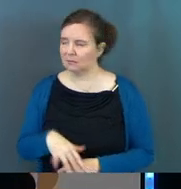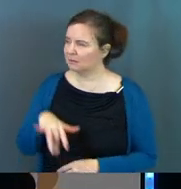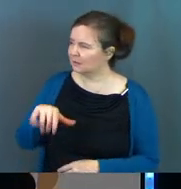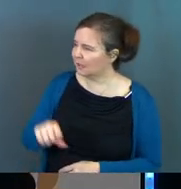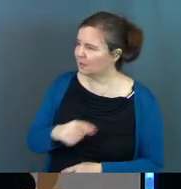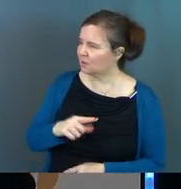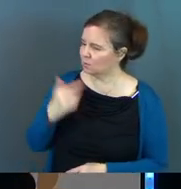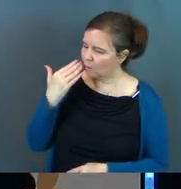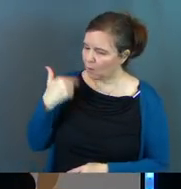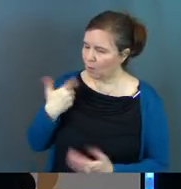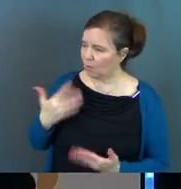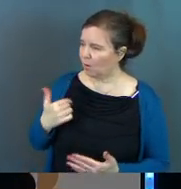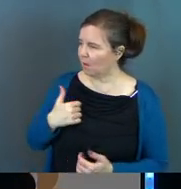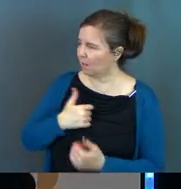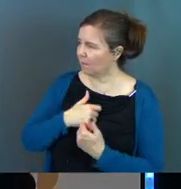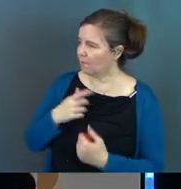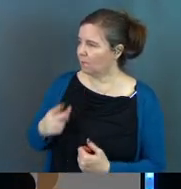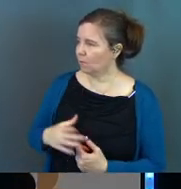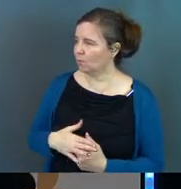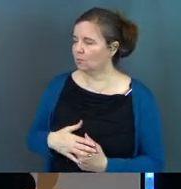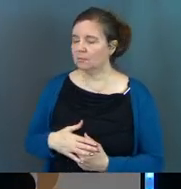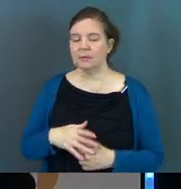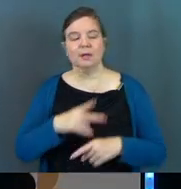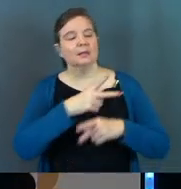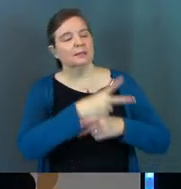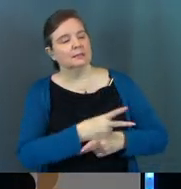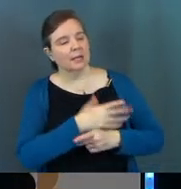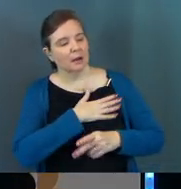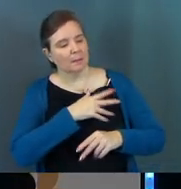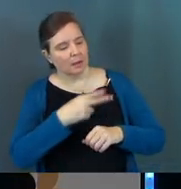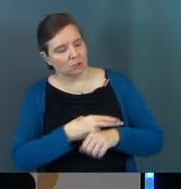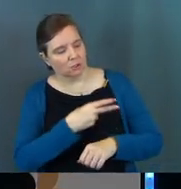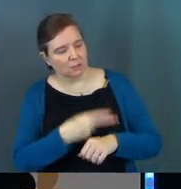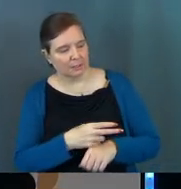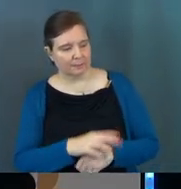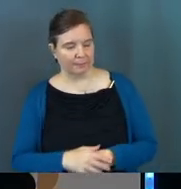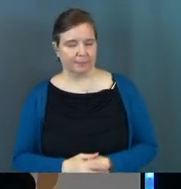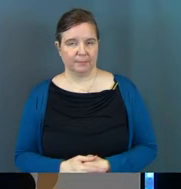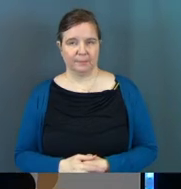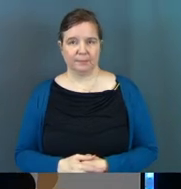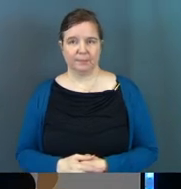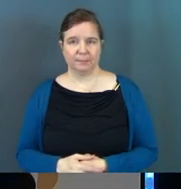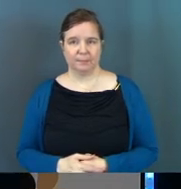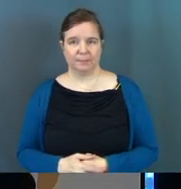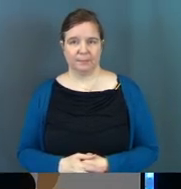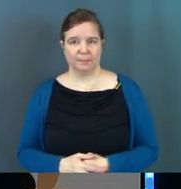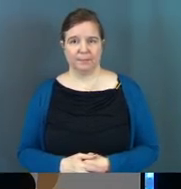answered, yes, Lord, you know that I love you. Take care of my sheep, Jesus said.